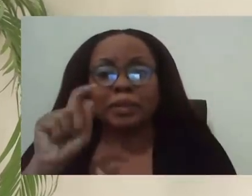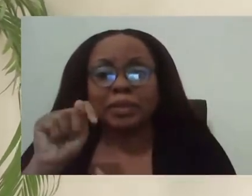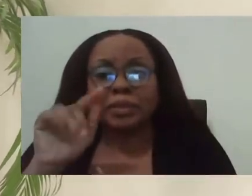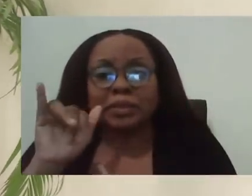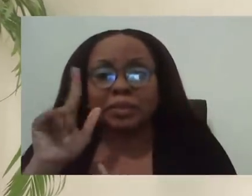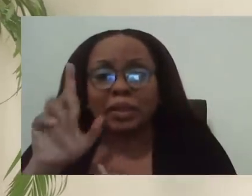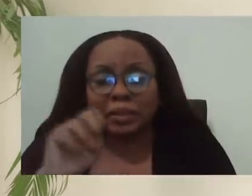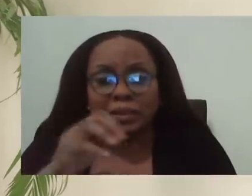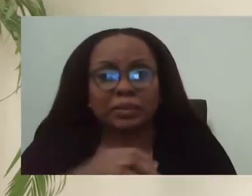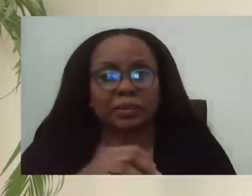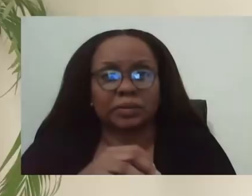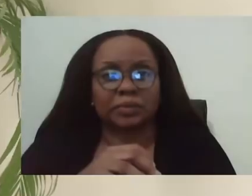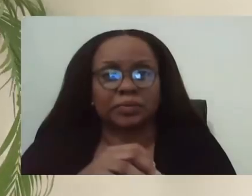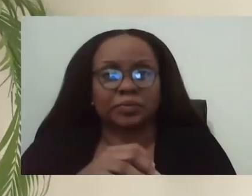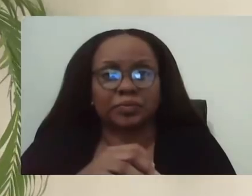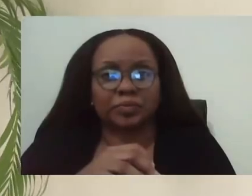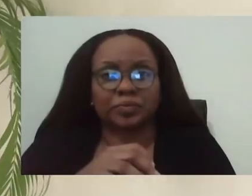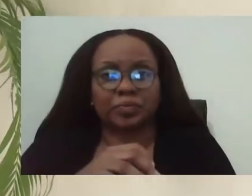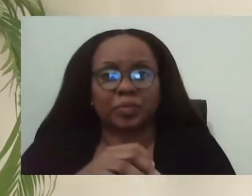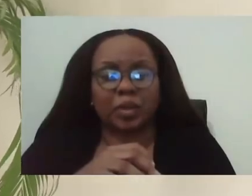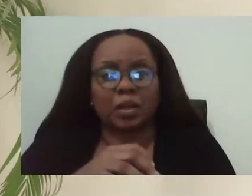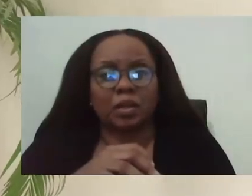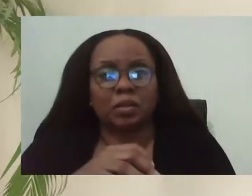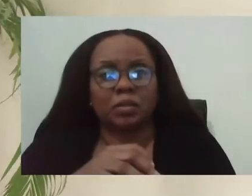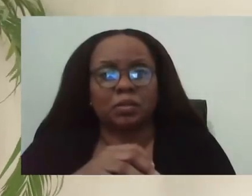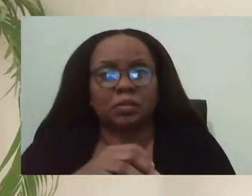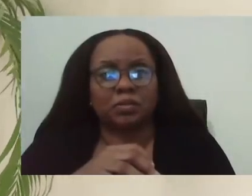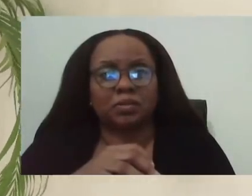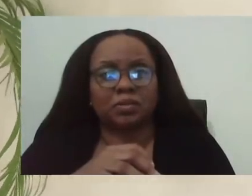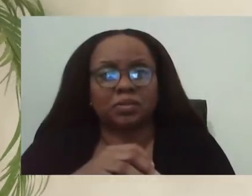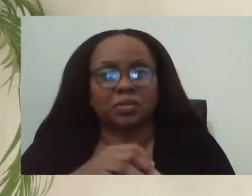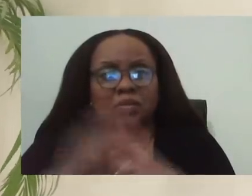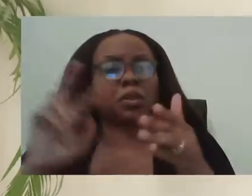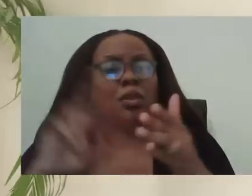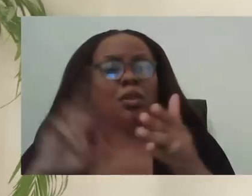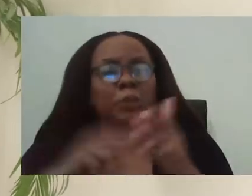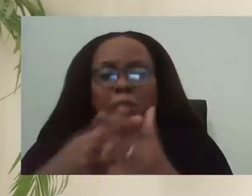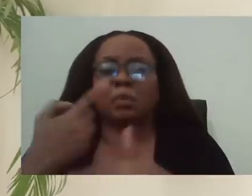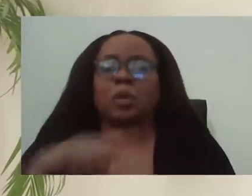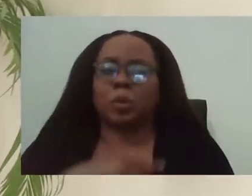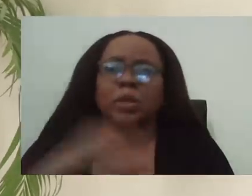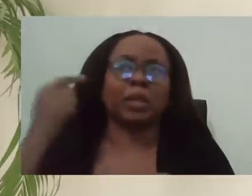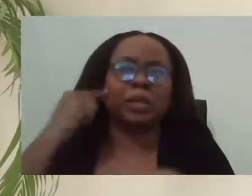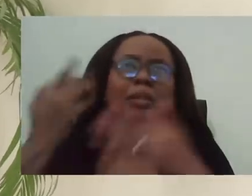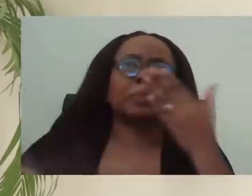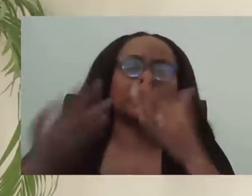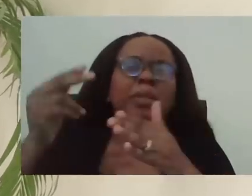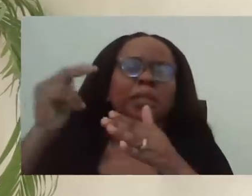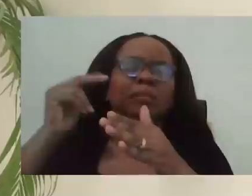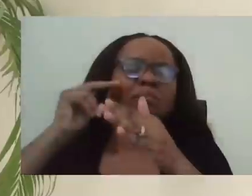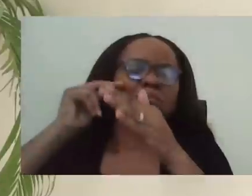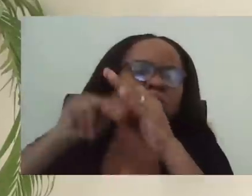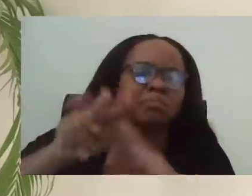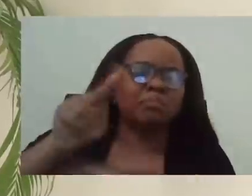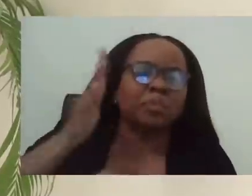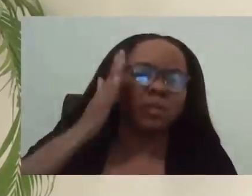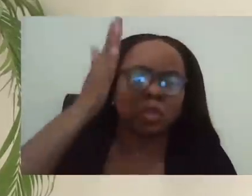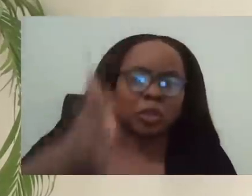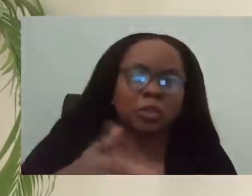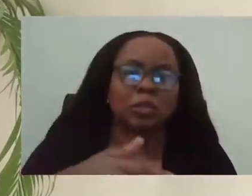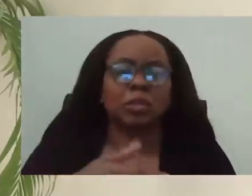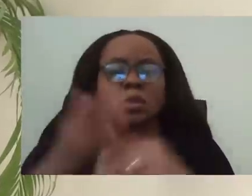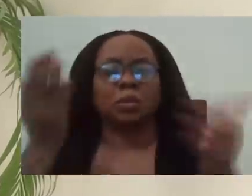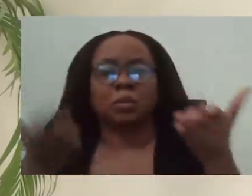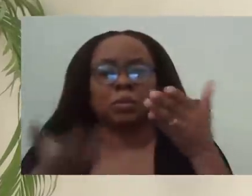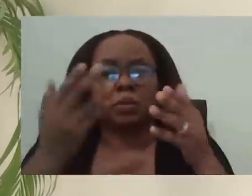prevention that is not being done as well means that we expect to see over the coming years, uh, an increase in